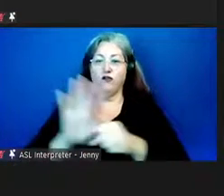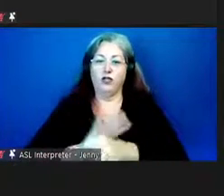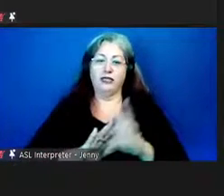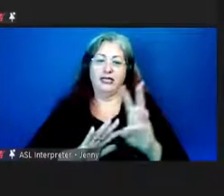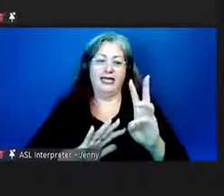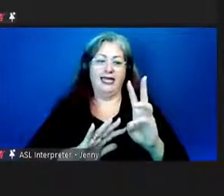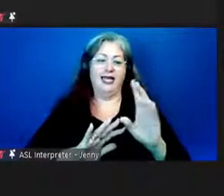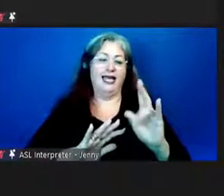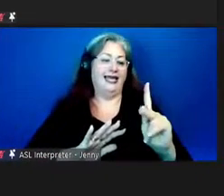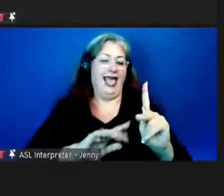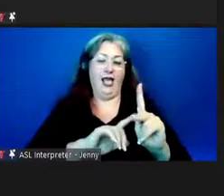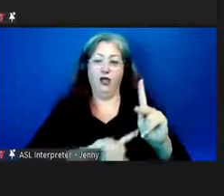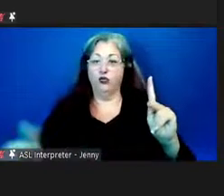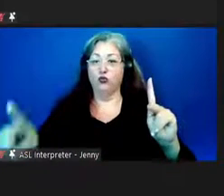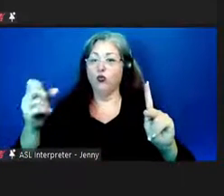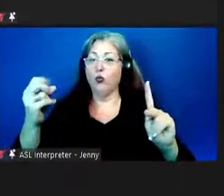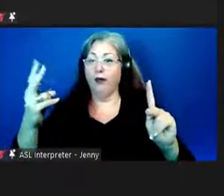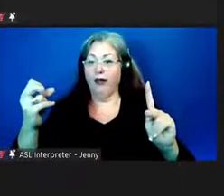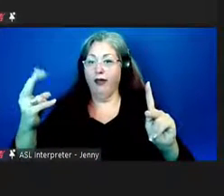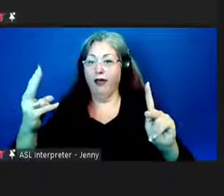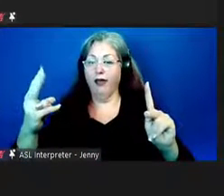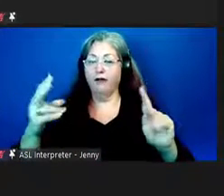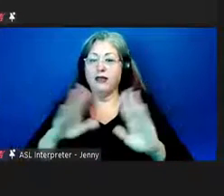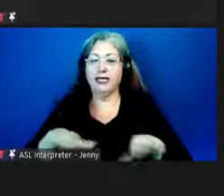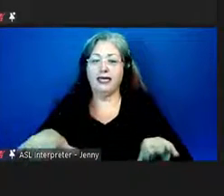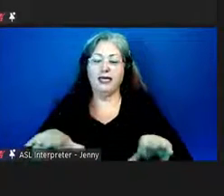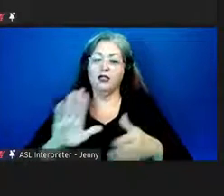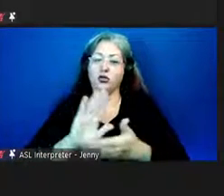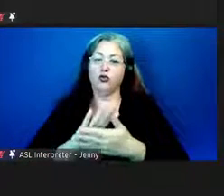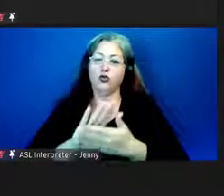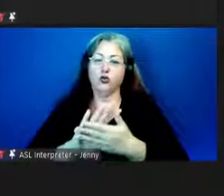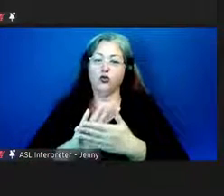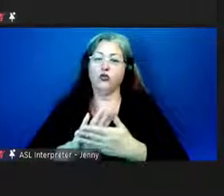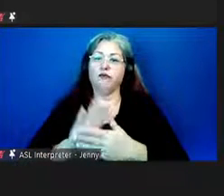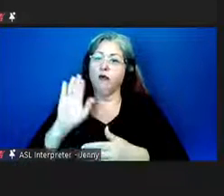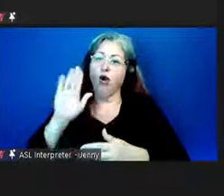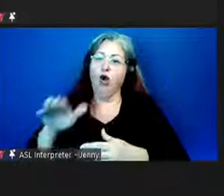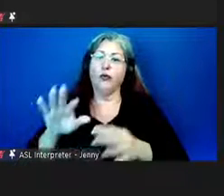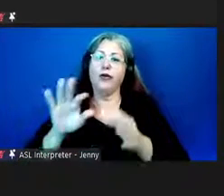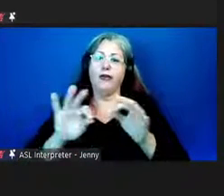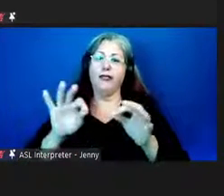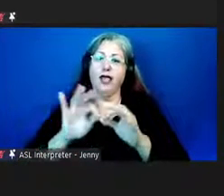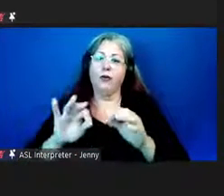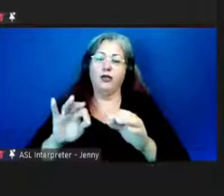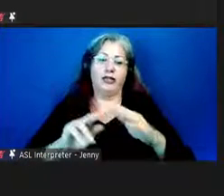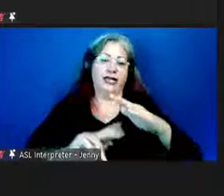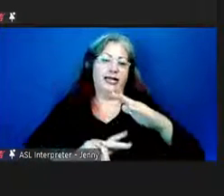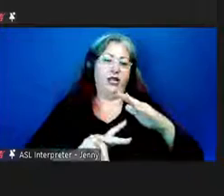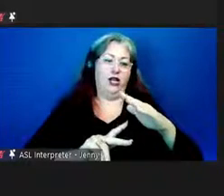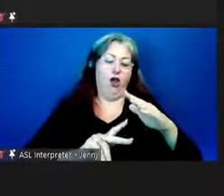institutions where children can go to school in the language from kindergarten.